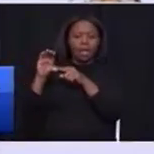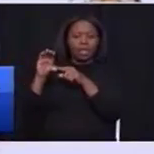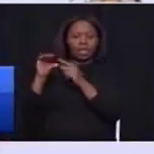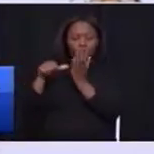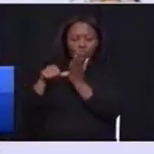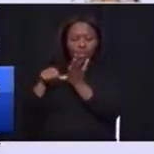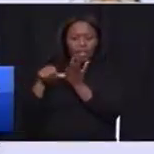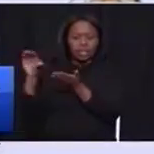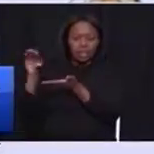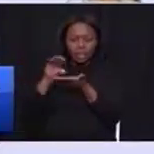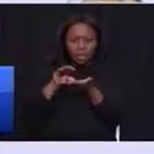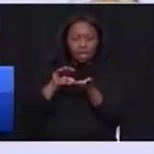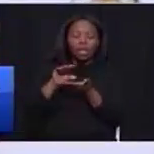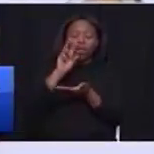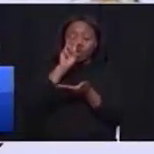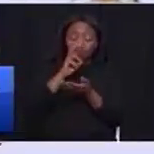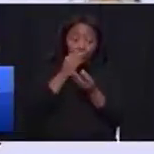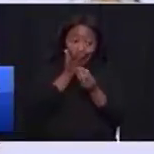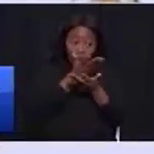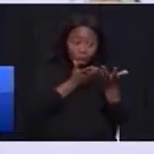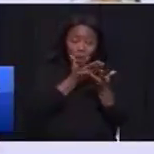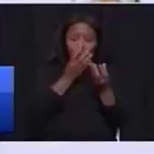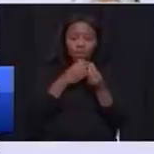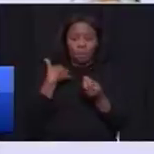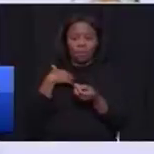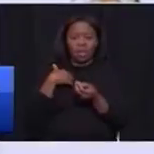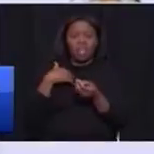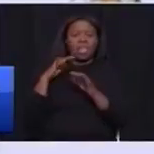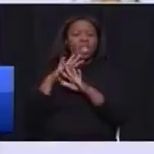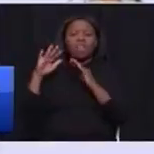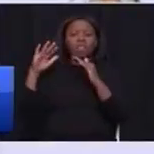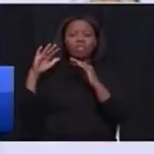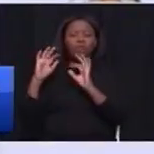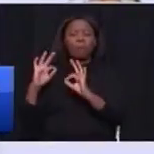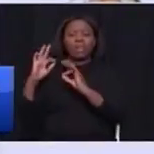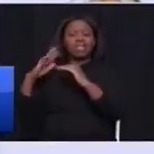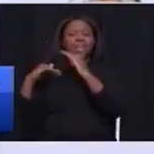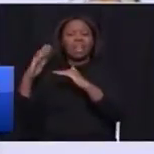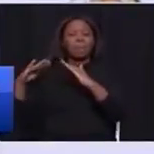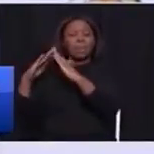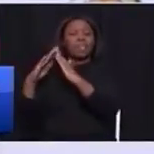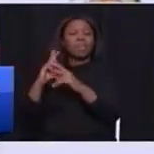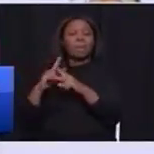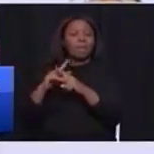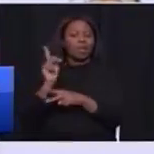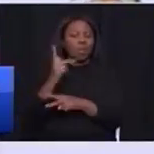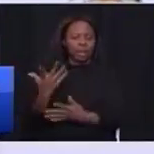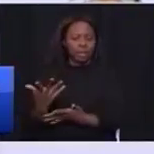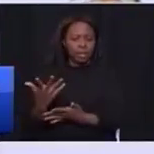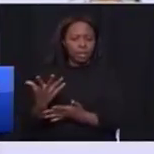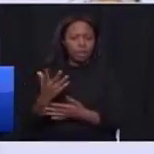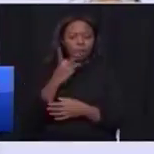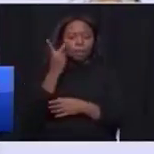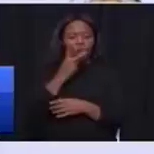also talk with the municipalities on all the informal settlements and what is the plan. I also want you to pay